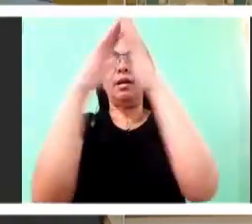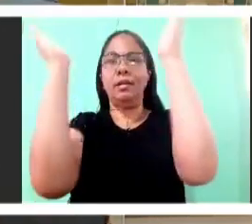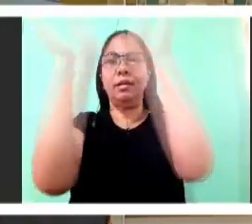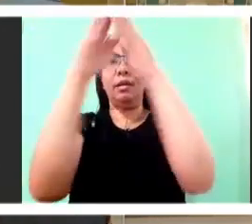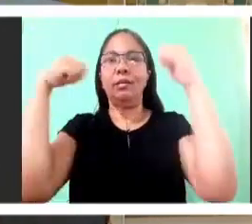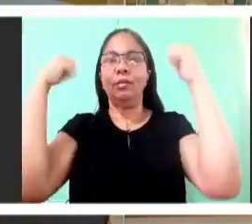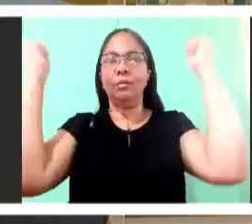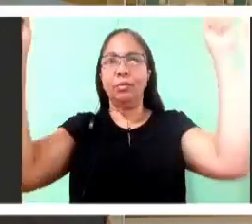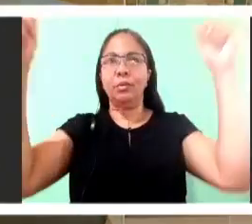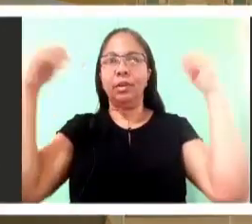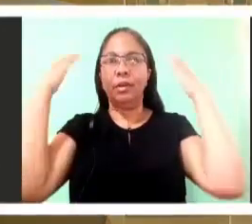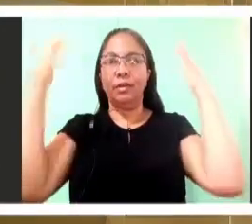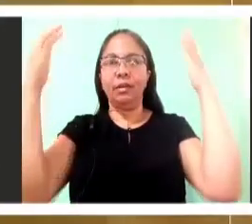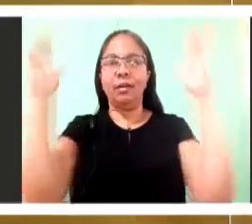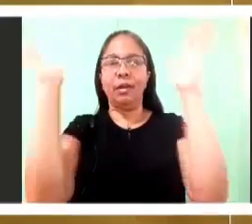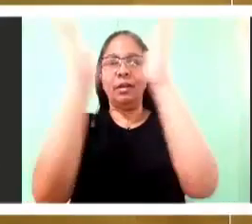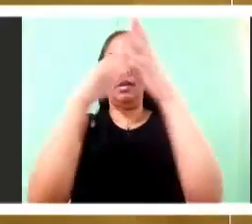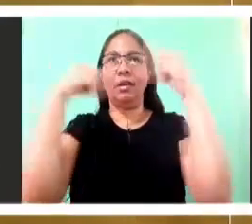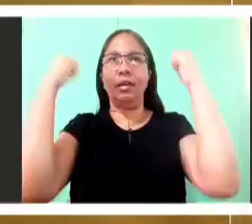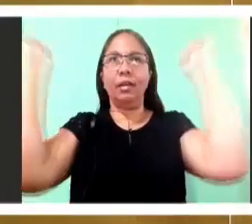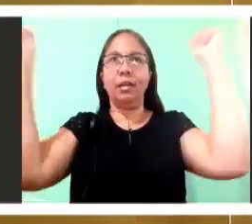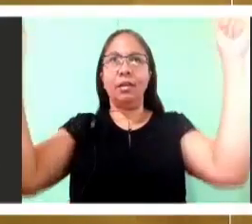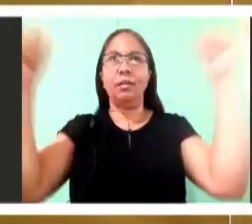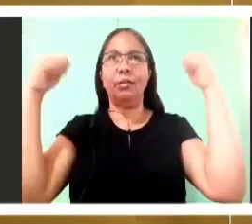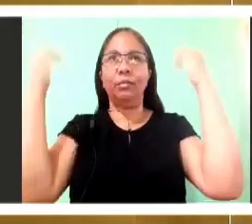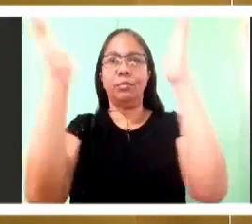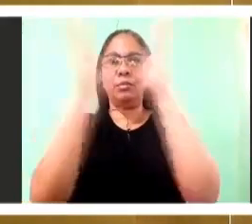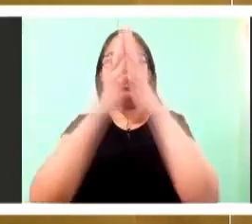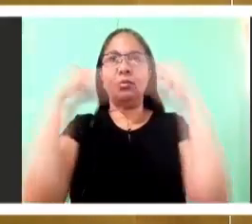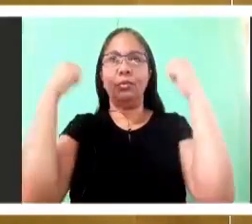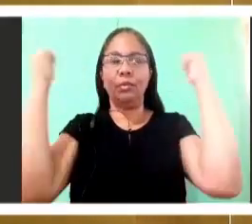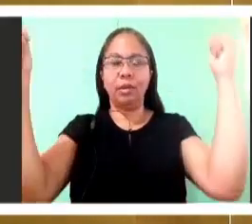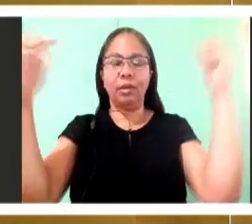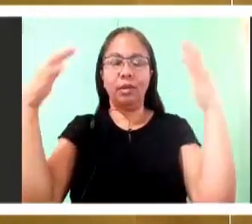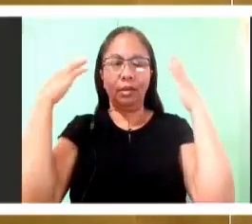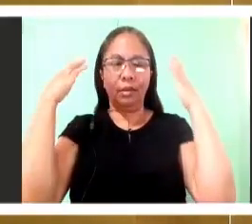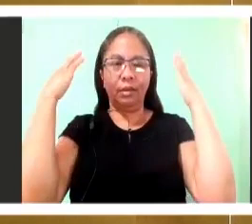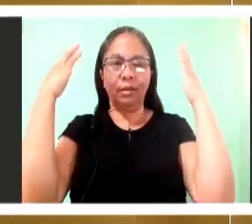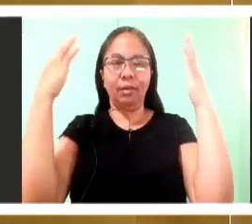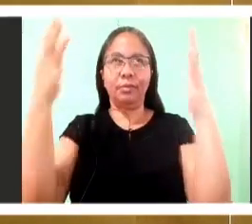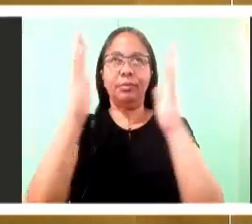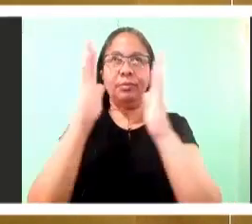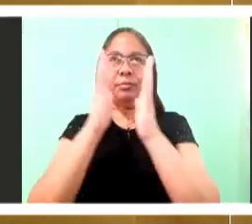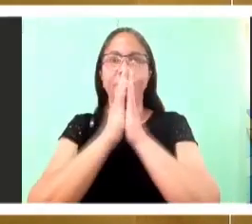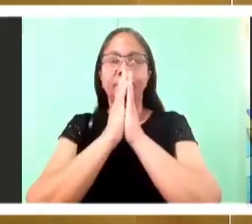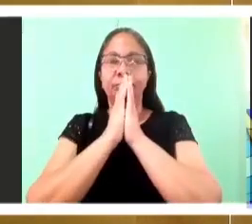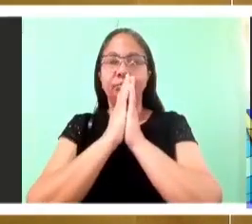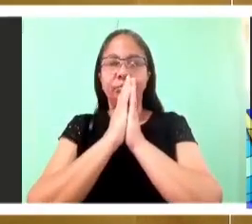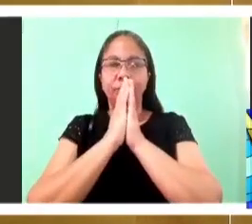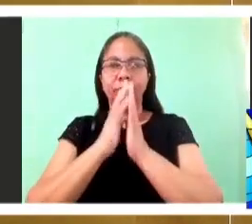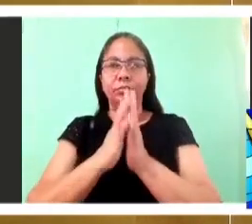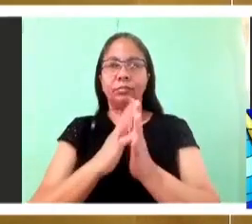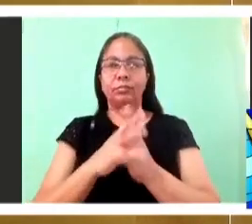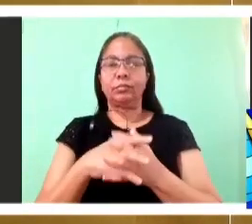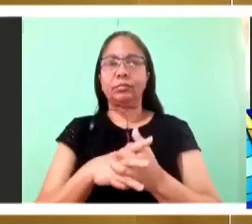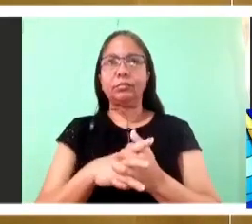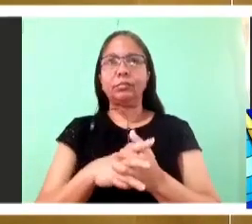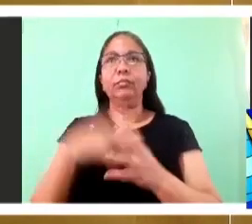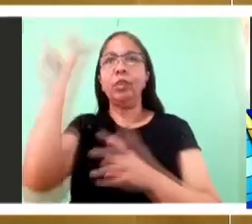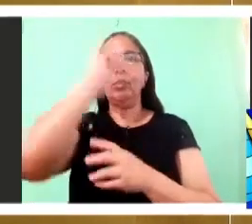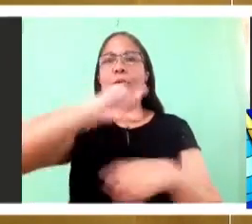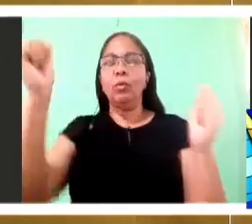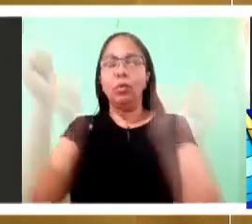The Lord be with you. And with your spirit. A reading from the Holy Gospel according to John. Glory to you, O Lord.